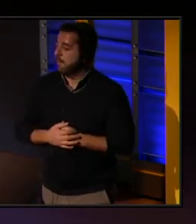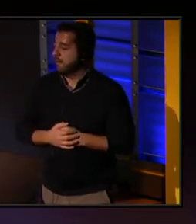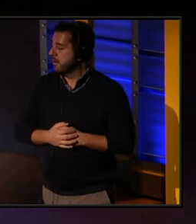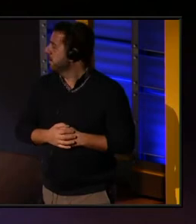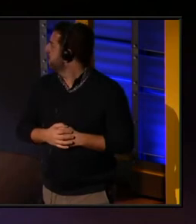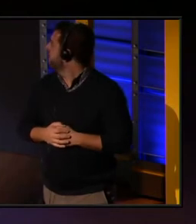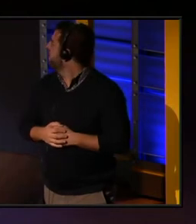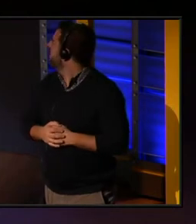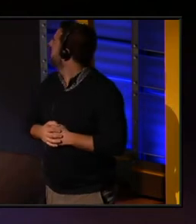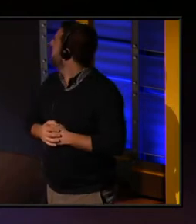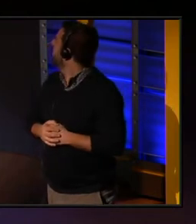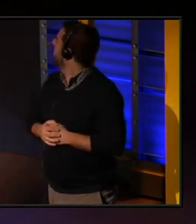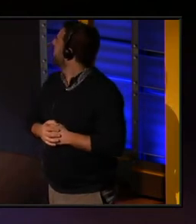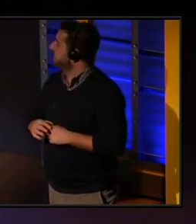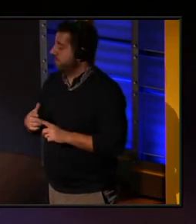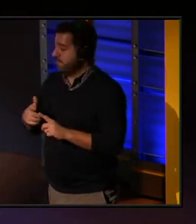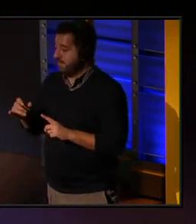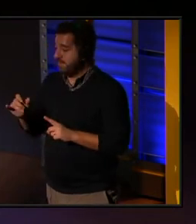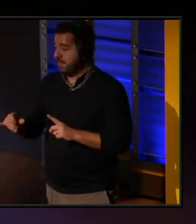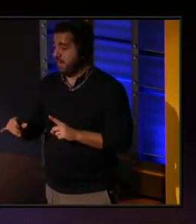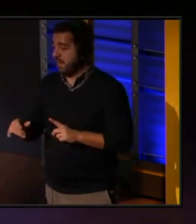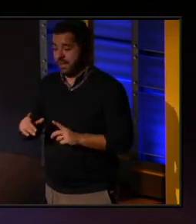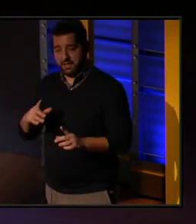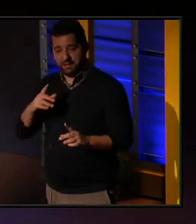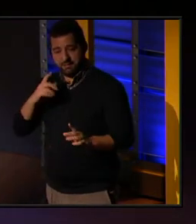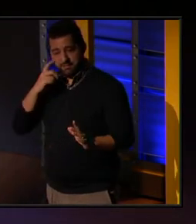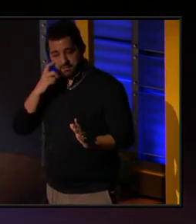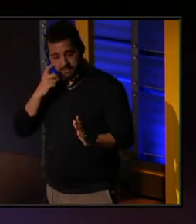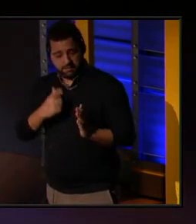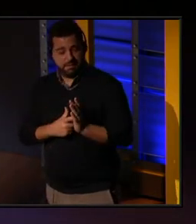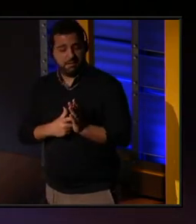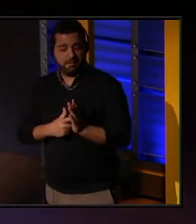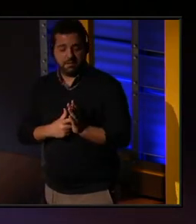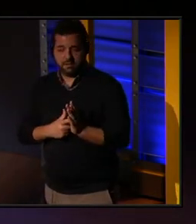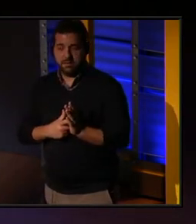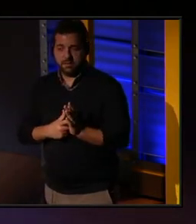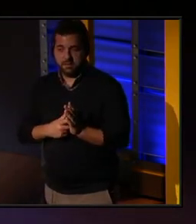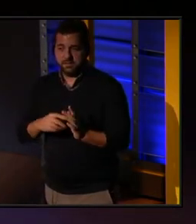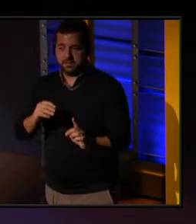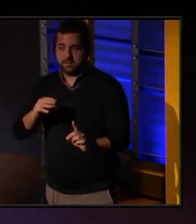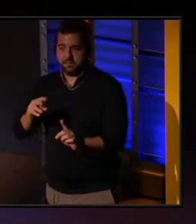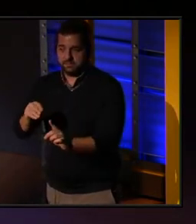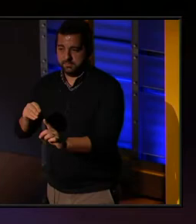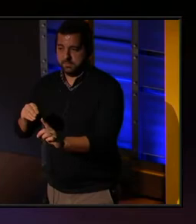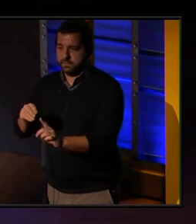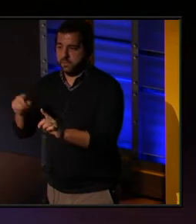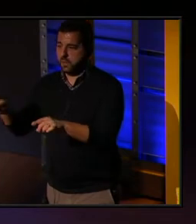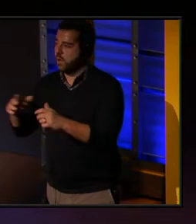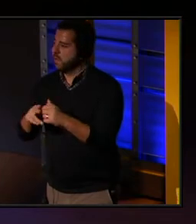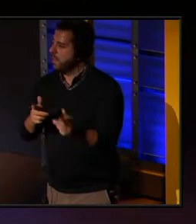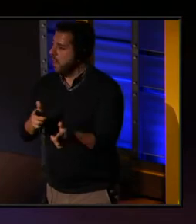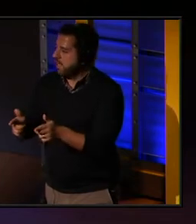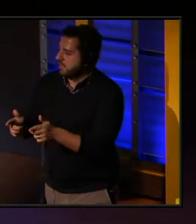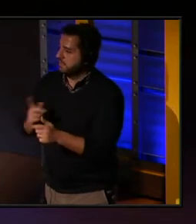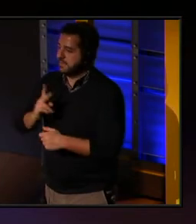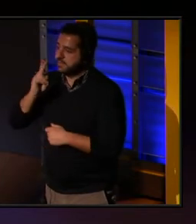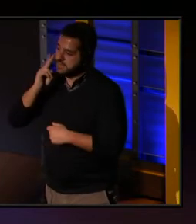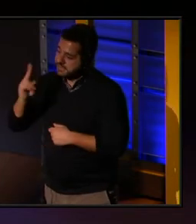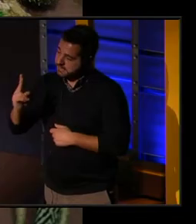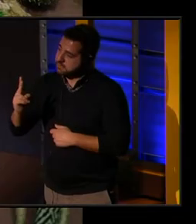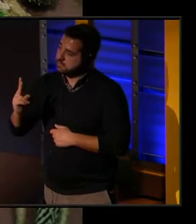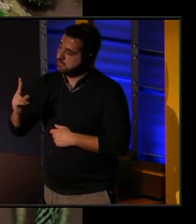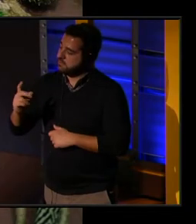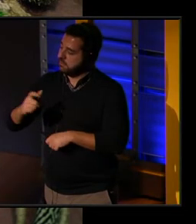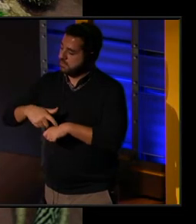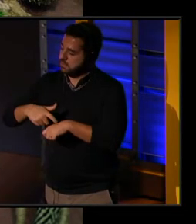And then from that, I was getting these glimpses of seeing, when I would go on these hunts, I would realize spending time,